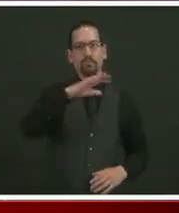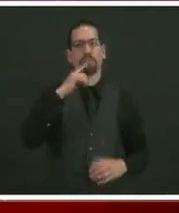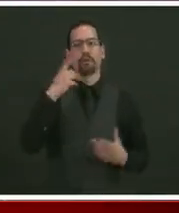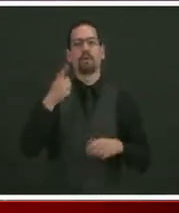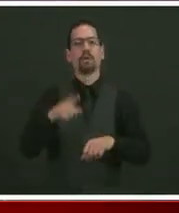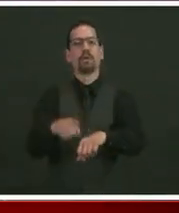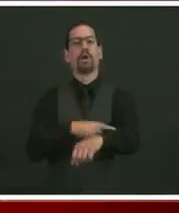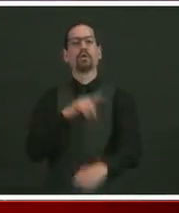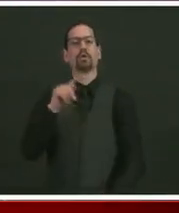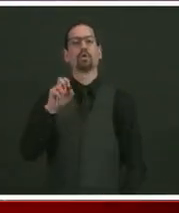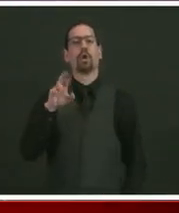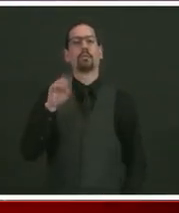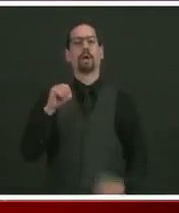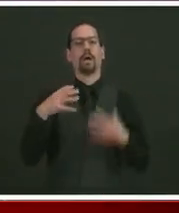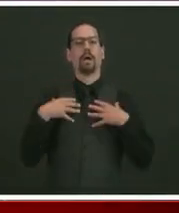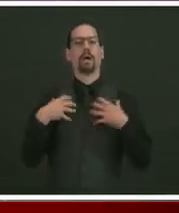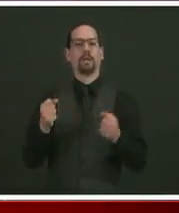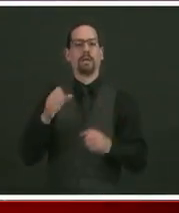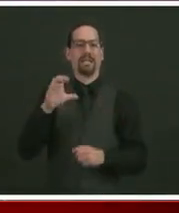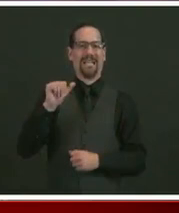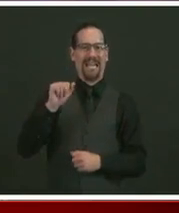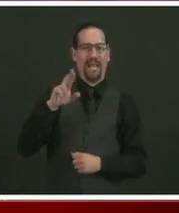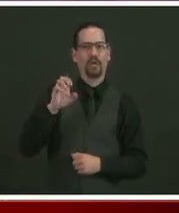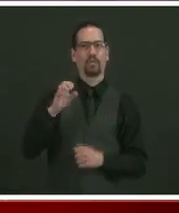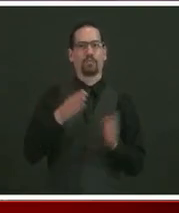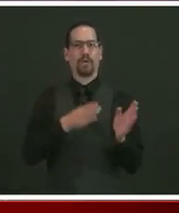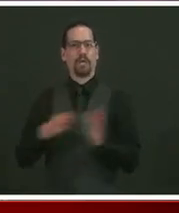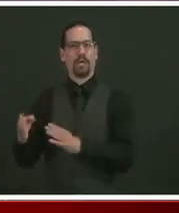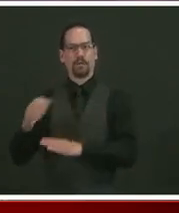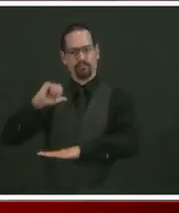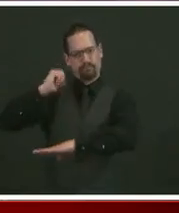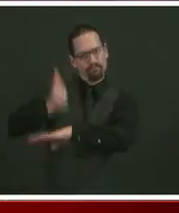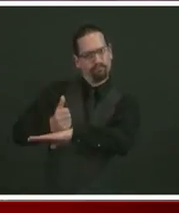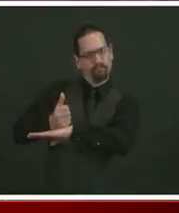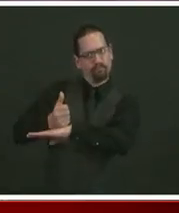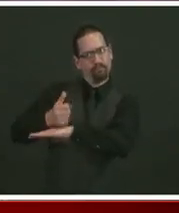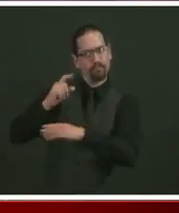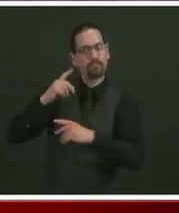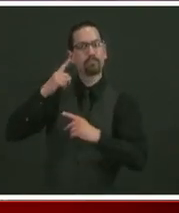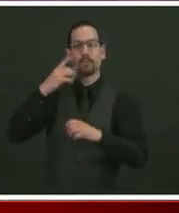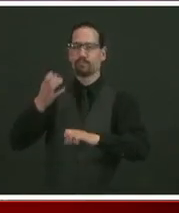plan focused on improving health for all Rhode Islanders.